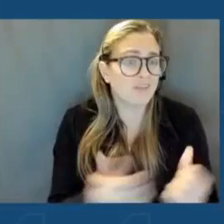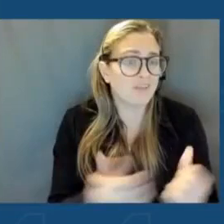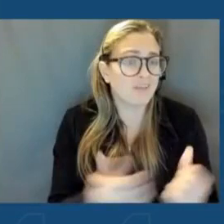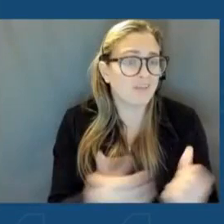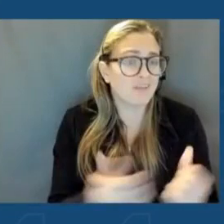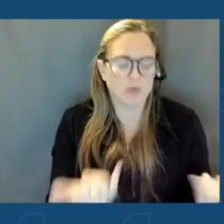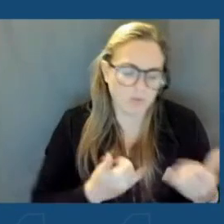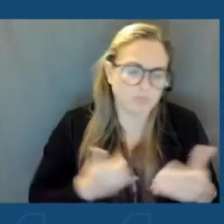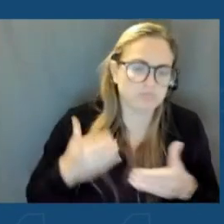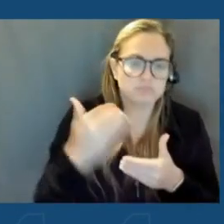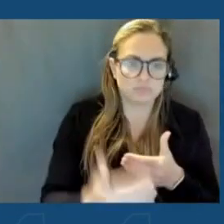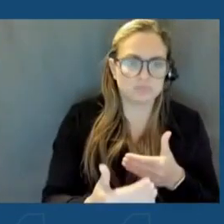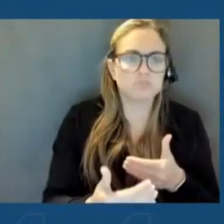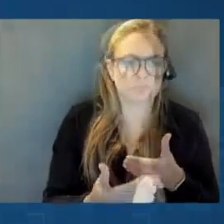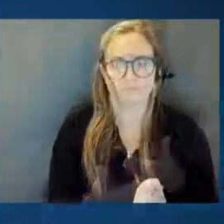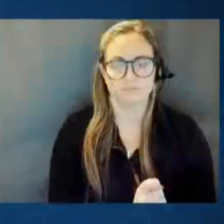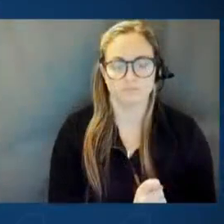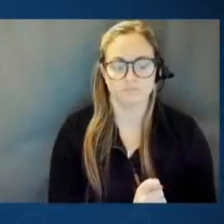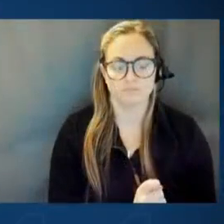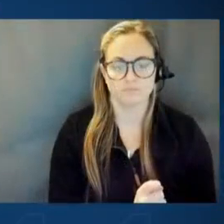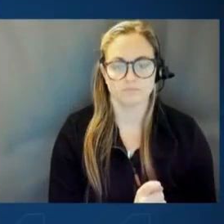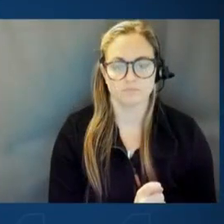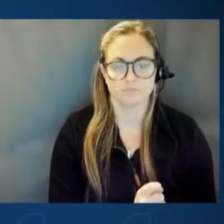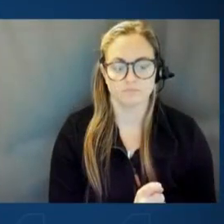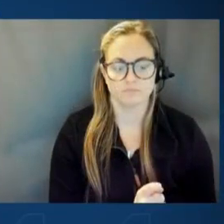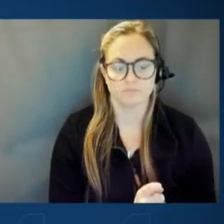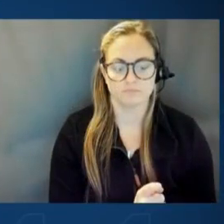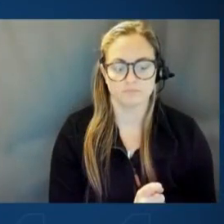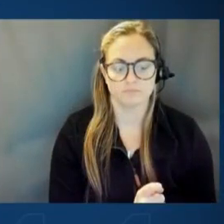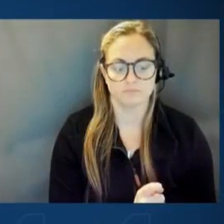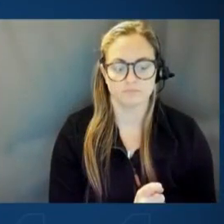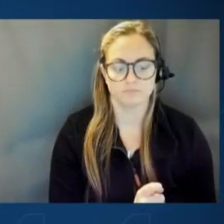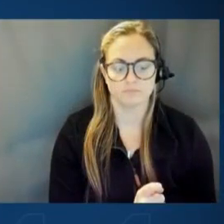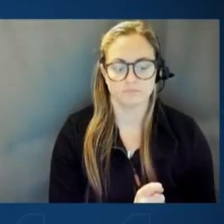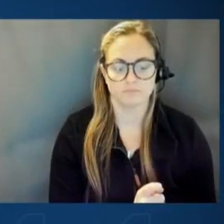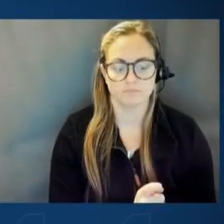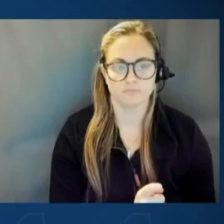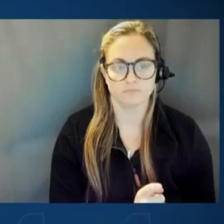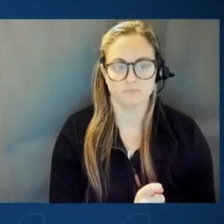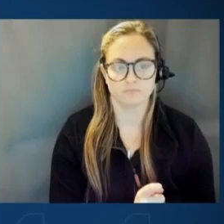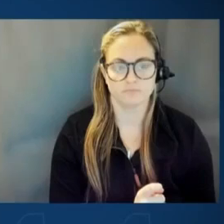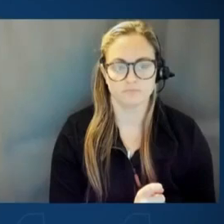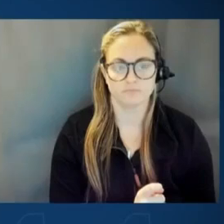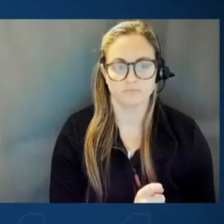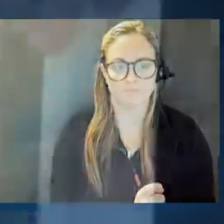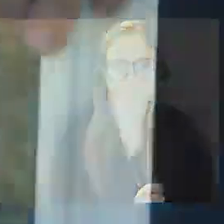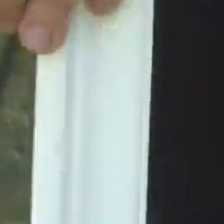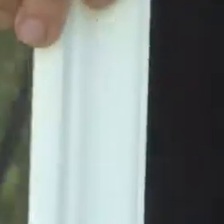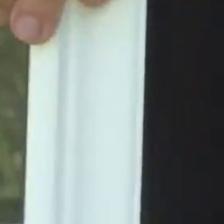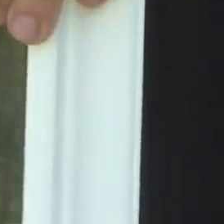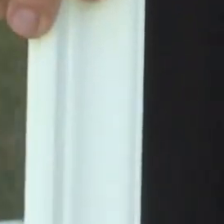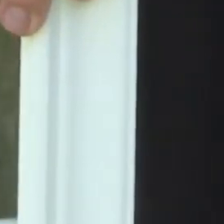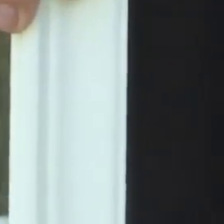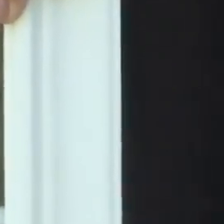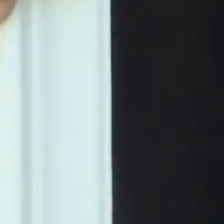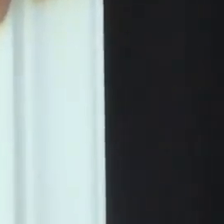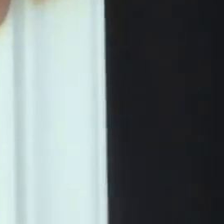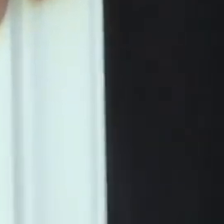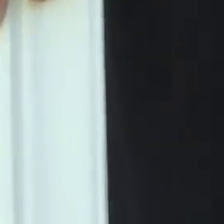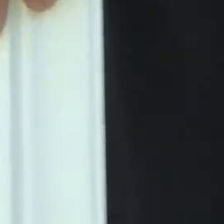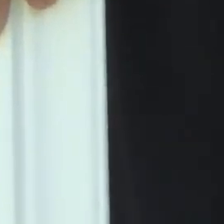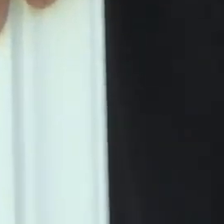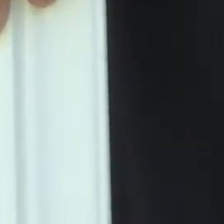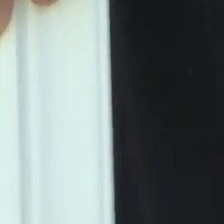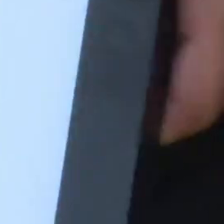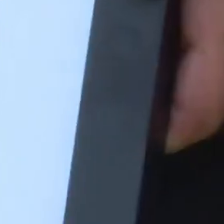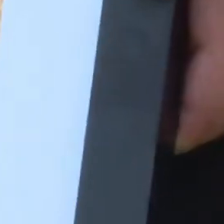I'm proud to sign Alyssa's law to protect the children who sit in the classroom so innocent. Named for 14-year-old